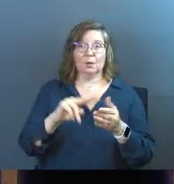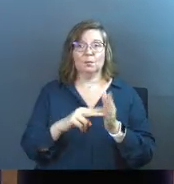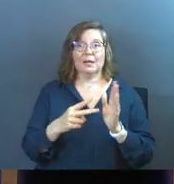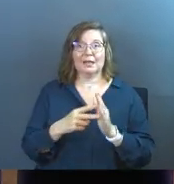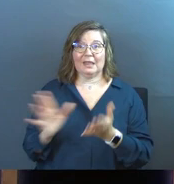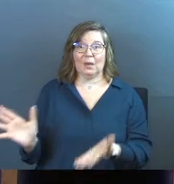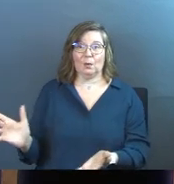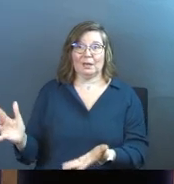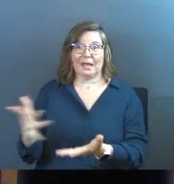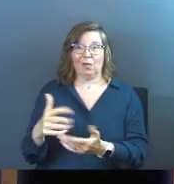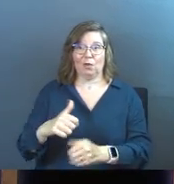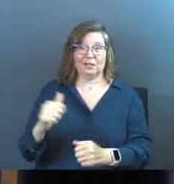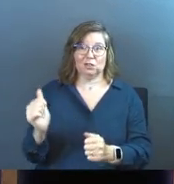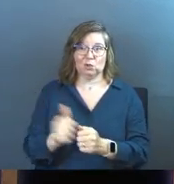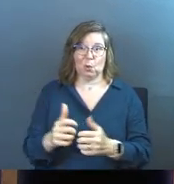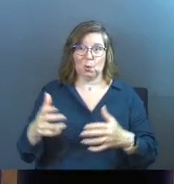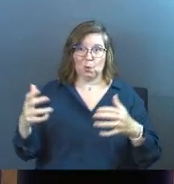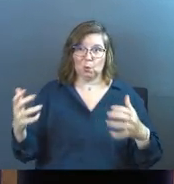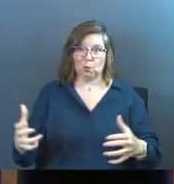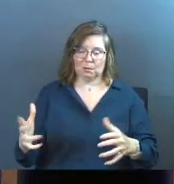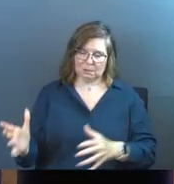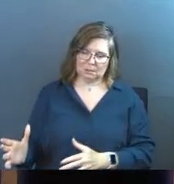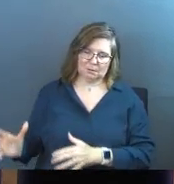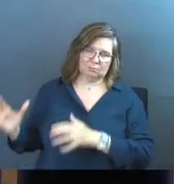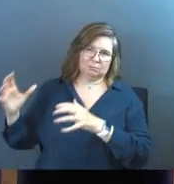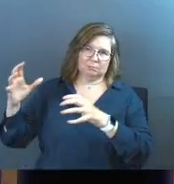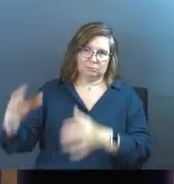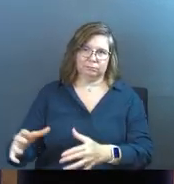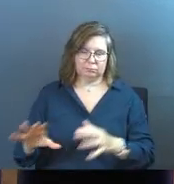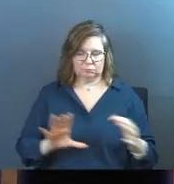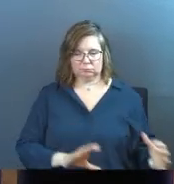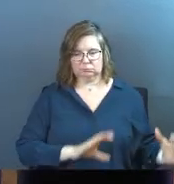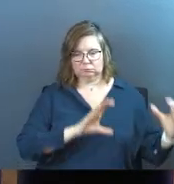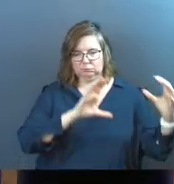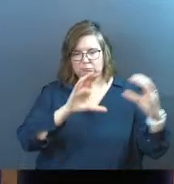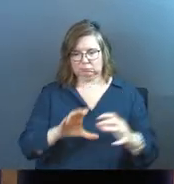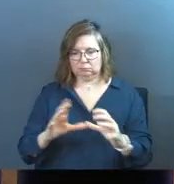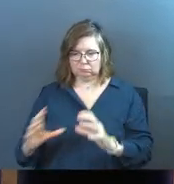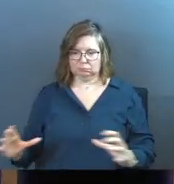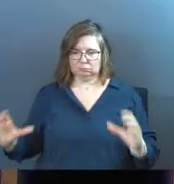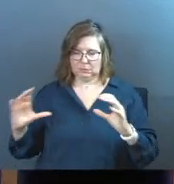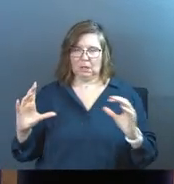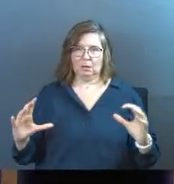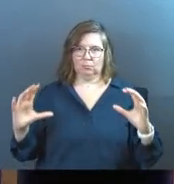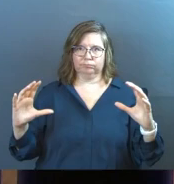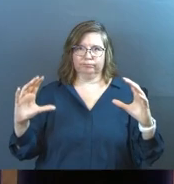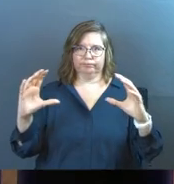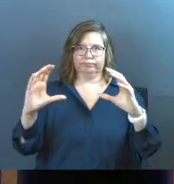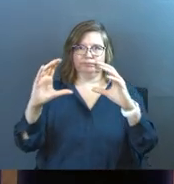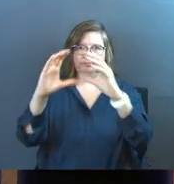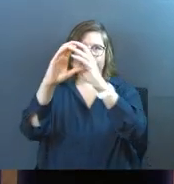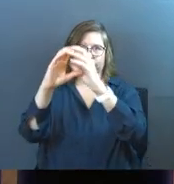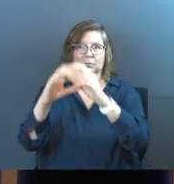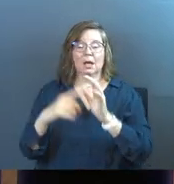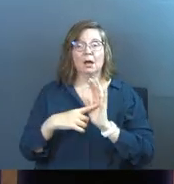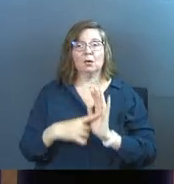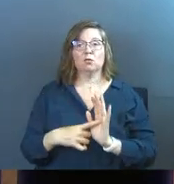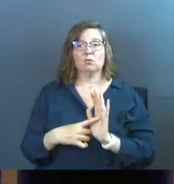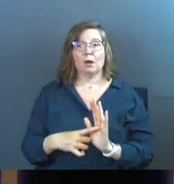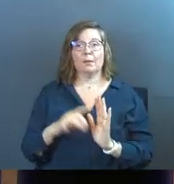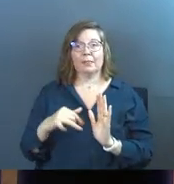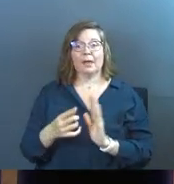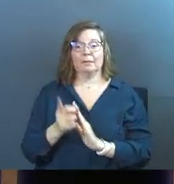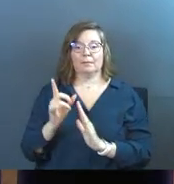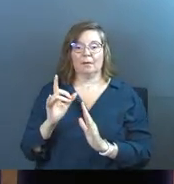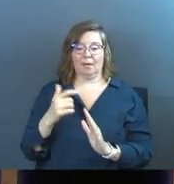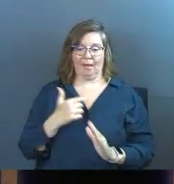it means is they would gather all these stones together and they would build kind of a pillar or something like that. And it kind of represented in